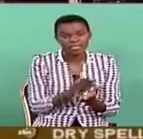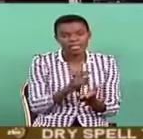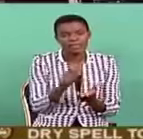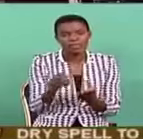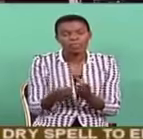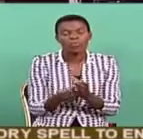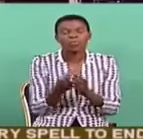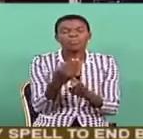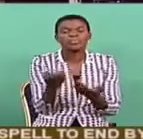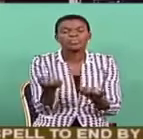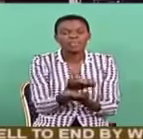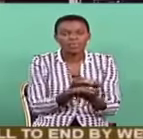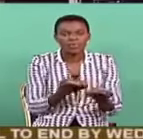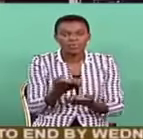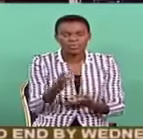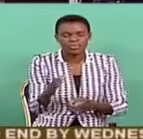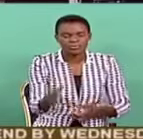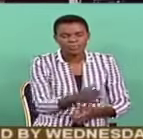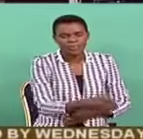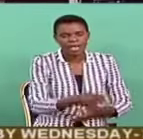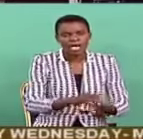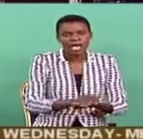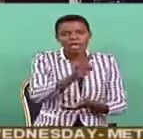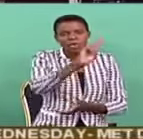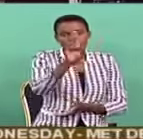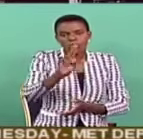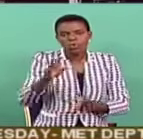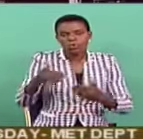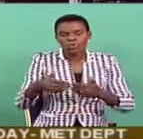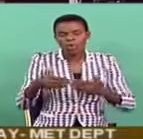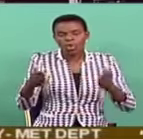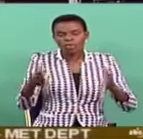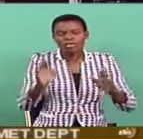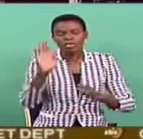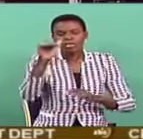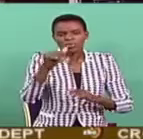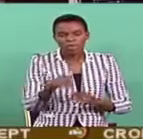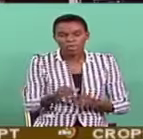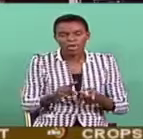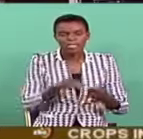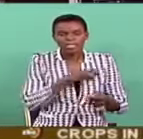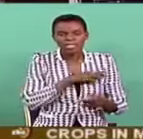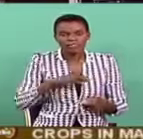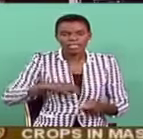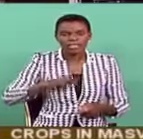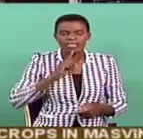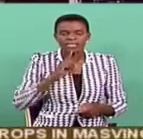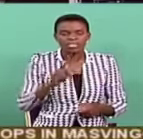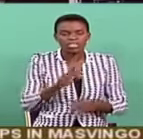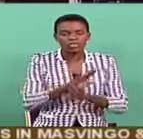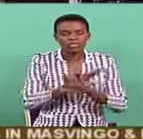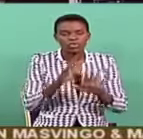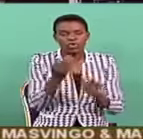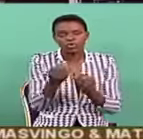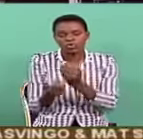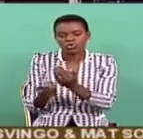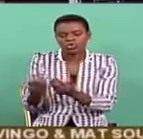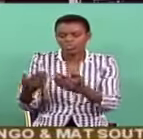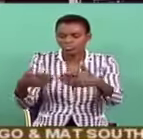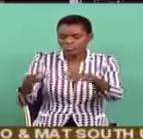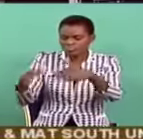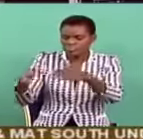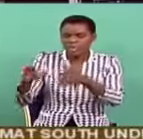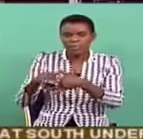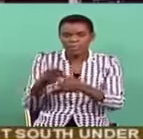Well, as schools open tomorrow, the government says no learner must be sent back home over non-payment of fees. The Ministry of Primary and